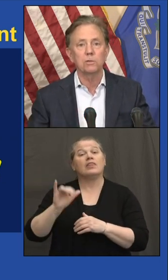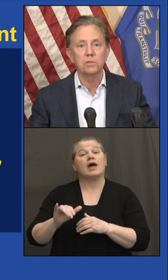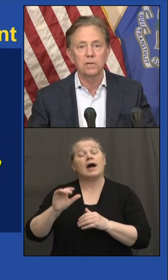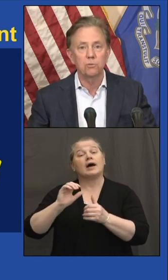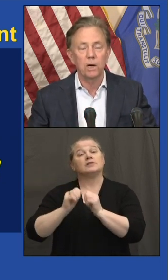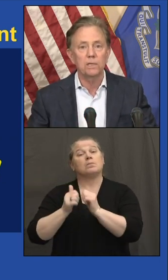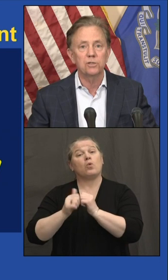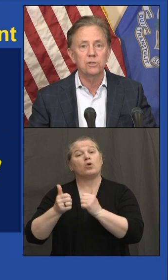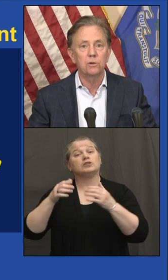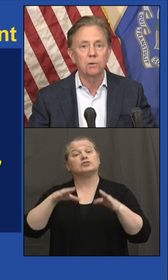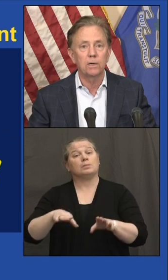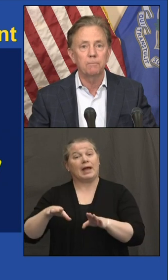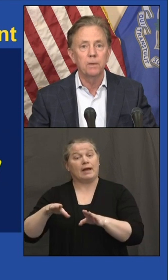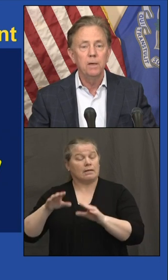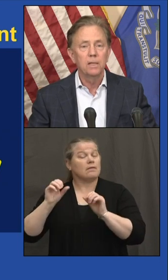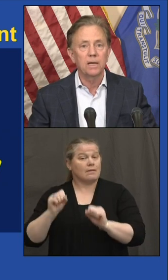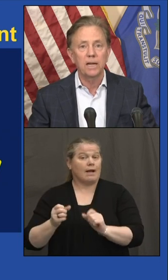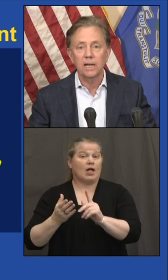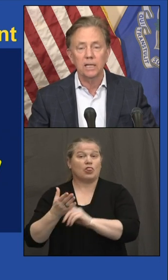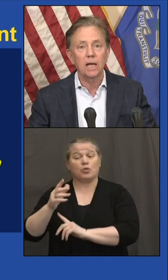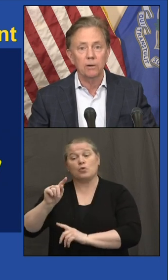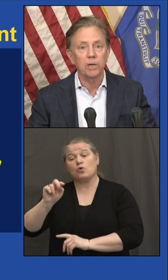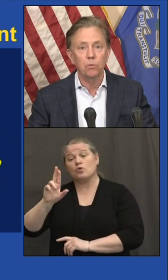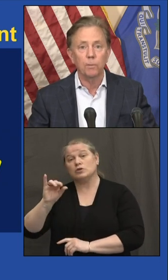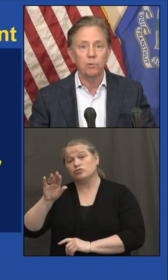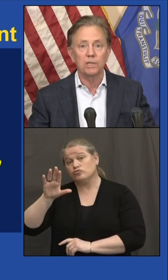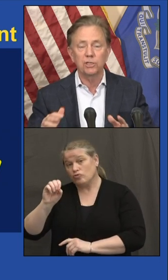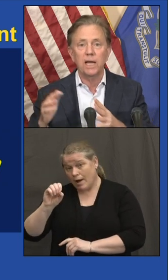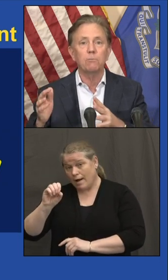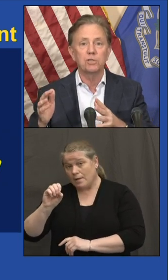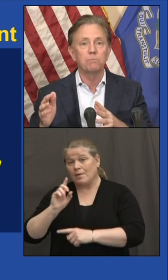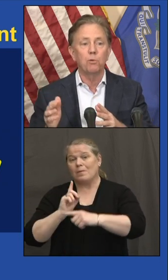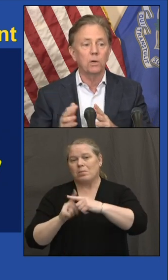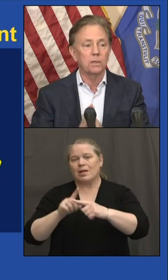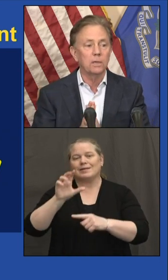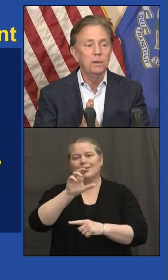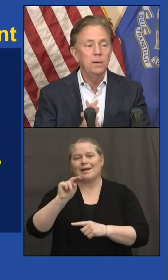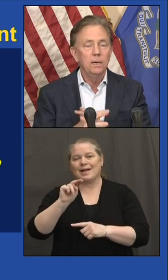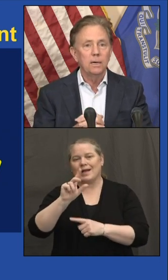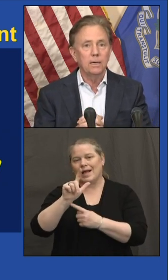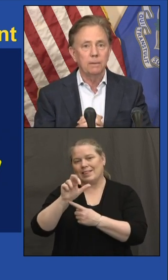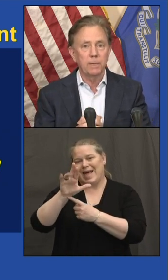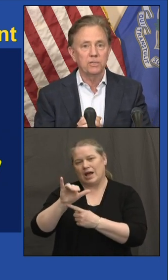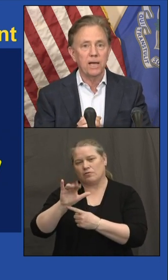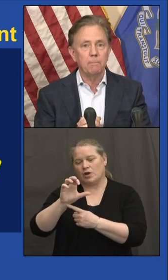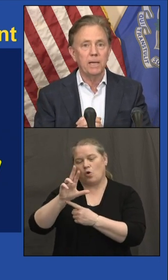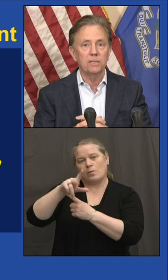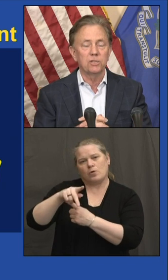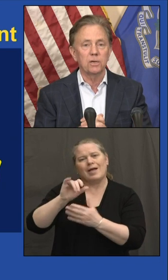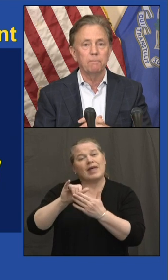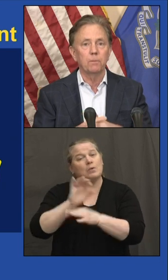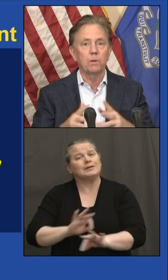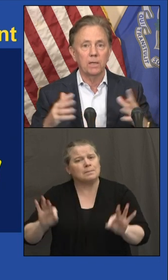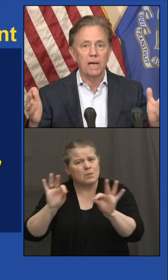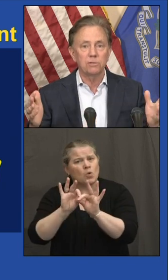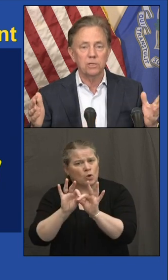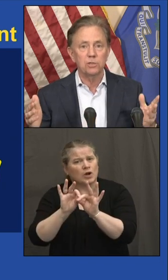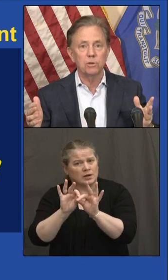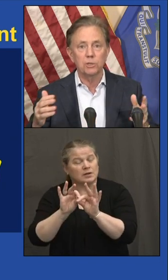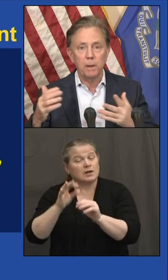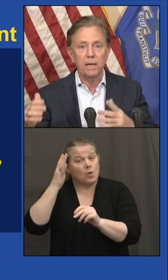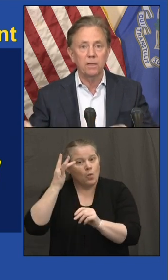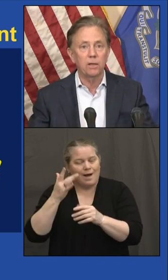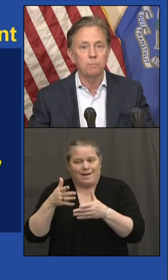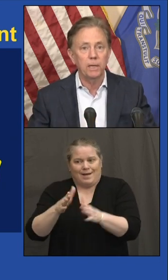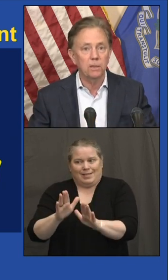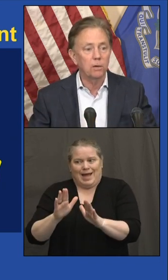partners as well as to the Connecticut Lottery Corporation. That was important because that means it allows us